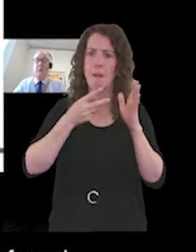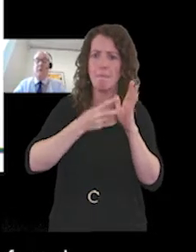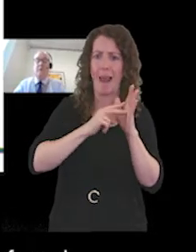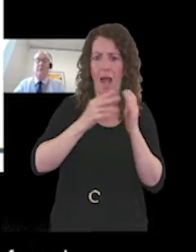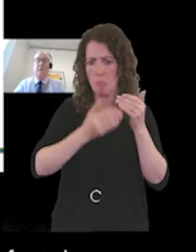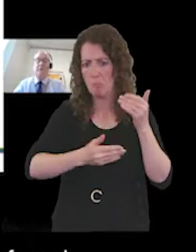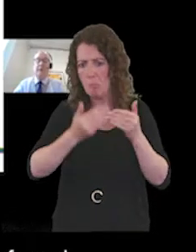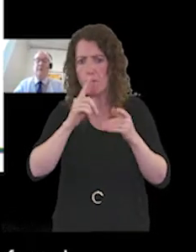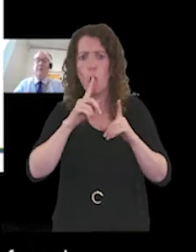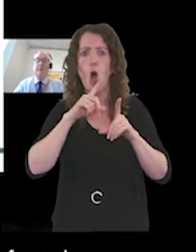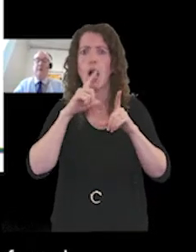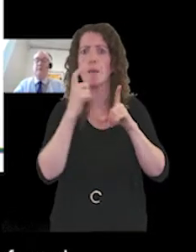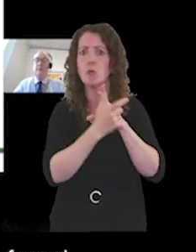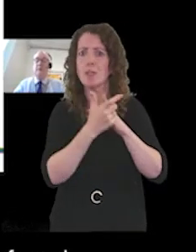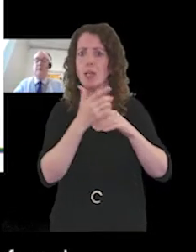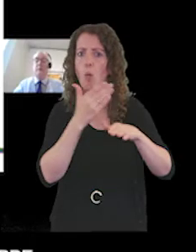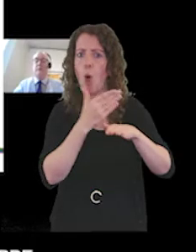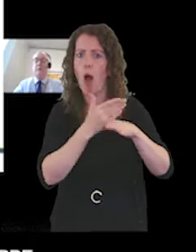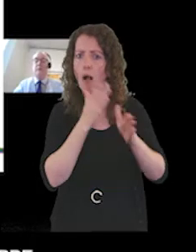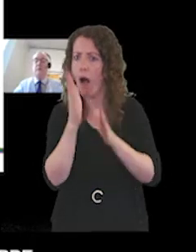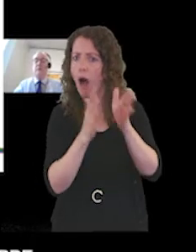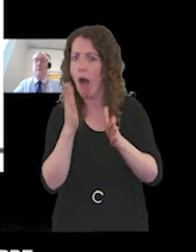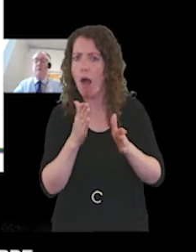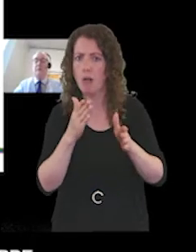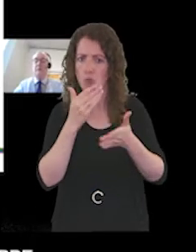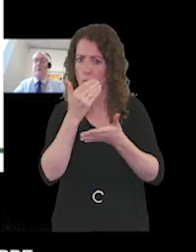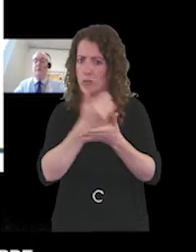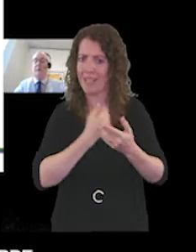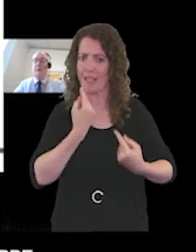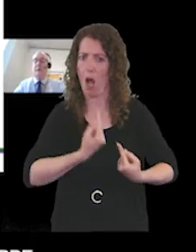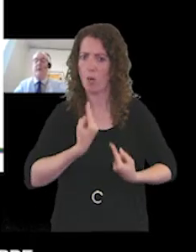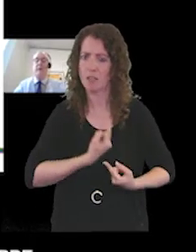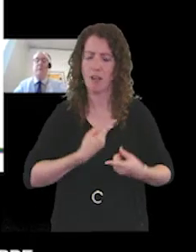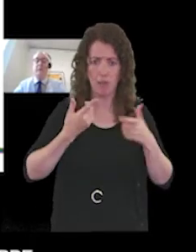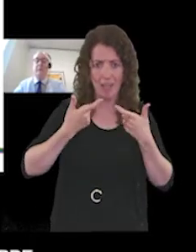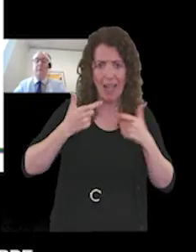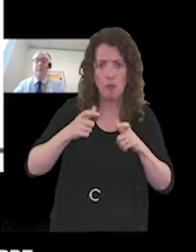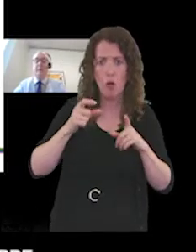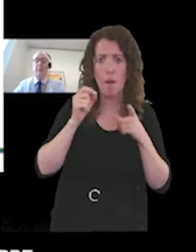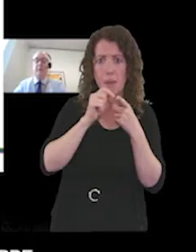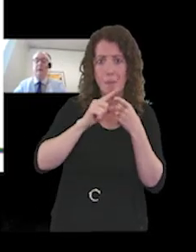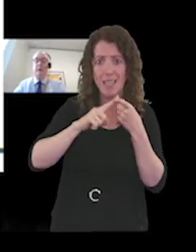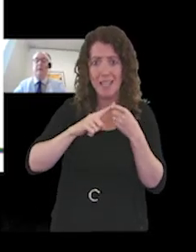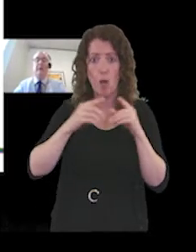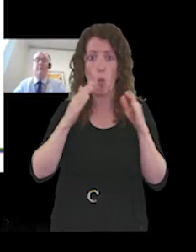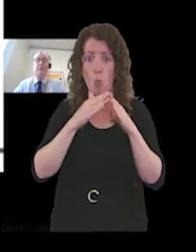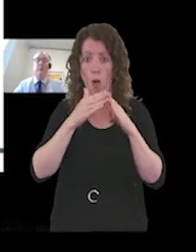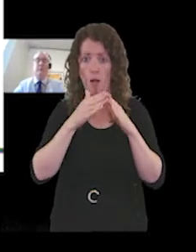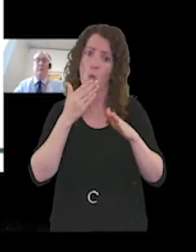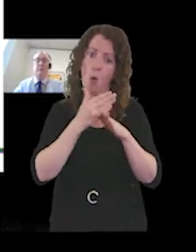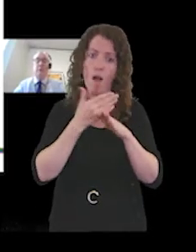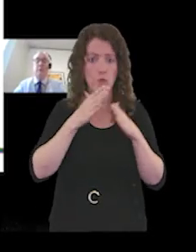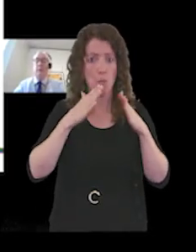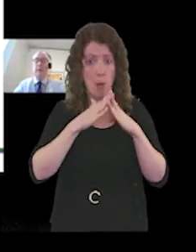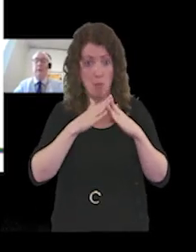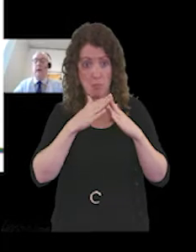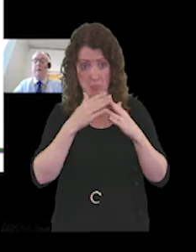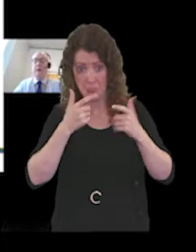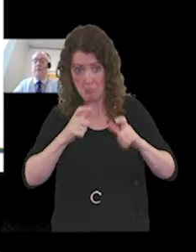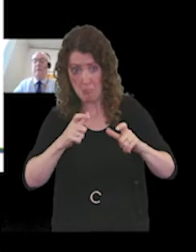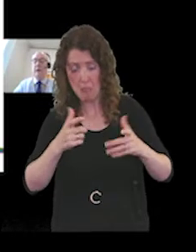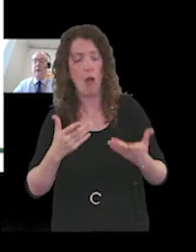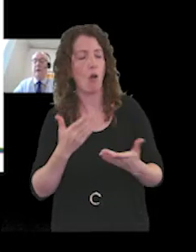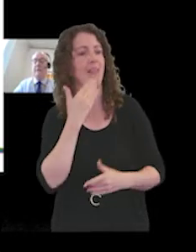community workers protecting ourselves with continued use of ppe and working from home and thanks for the question paul